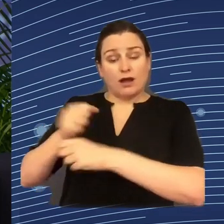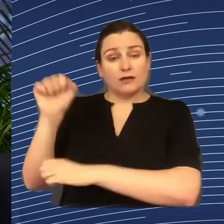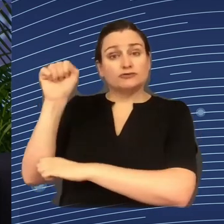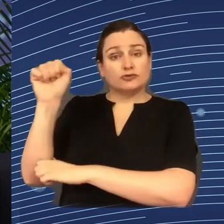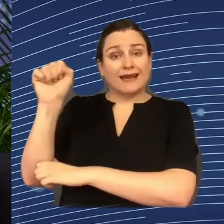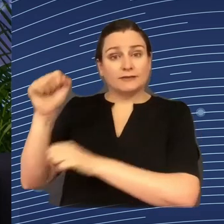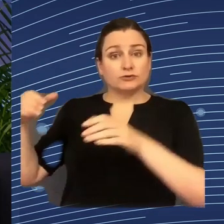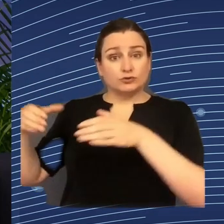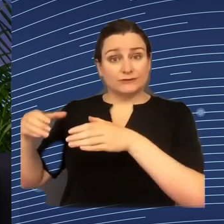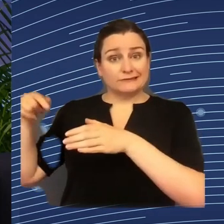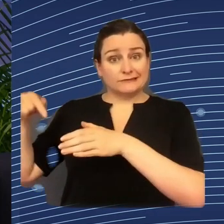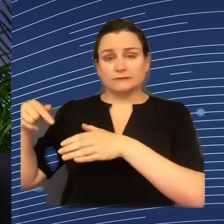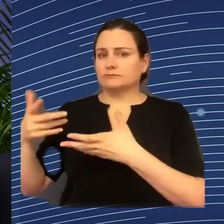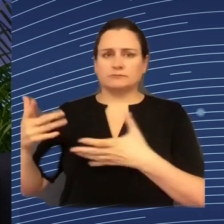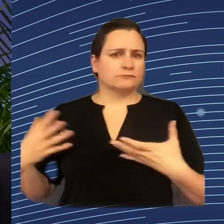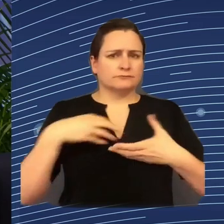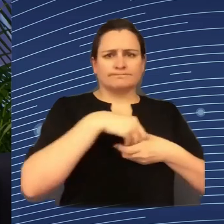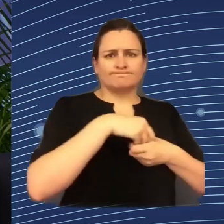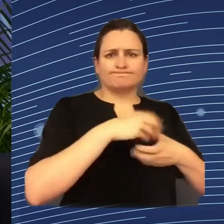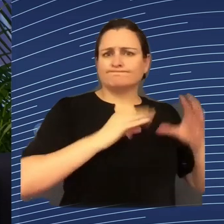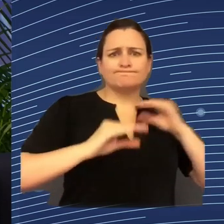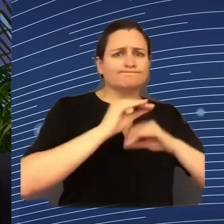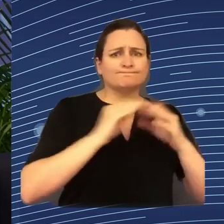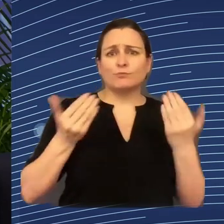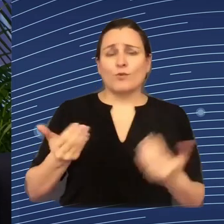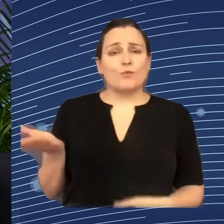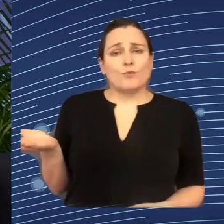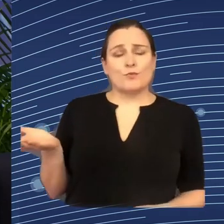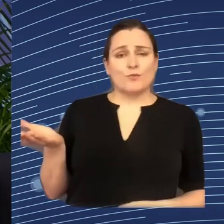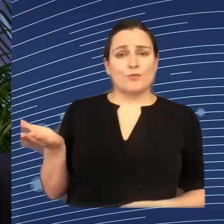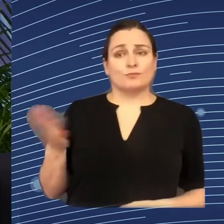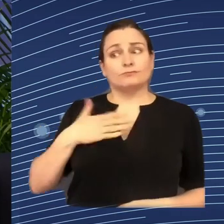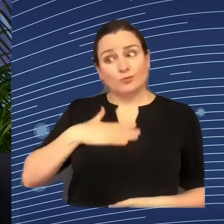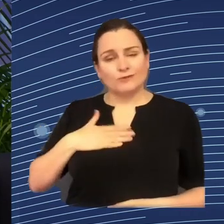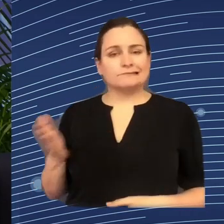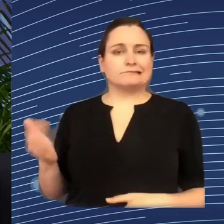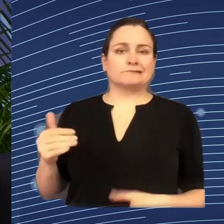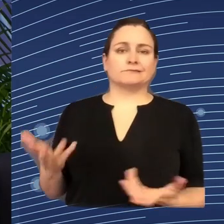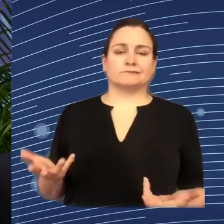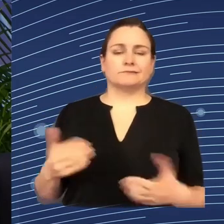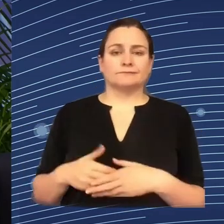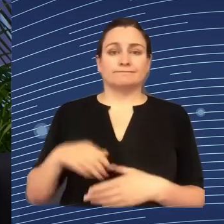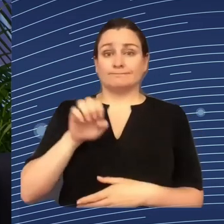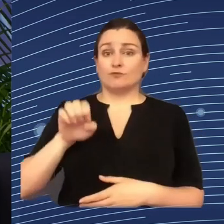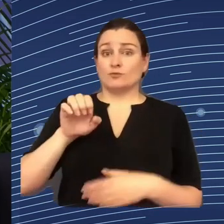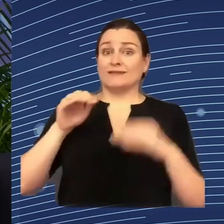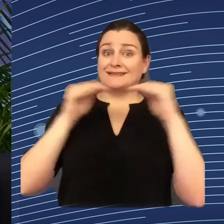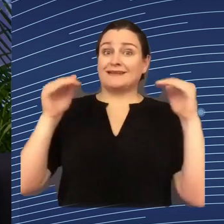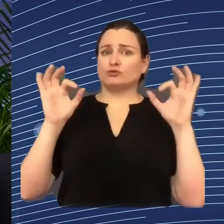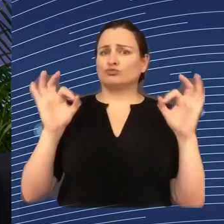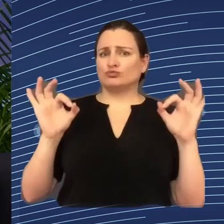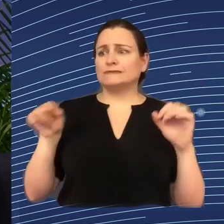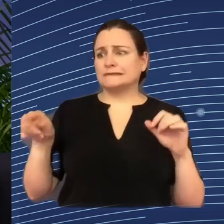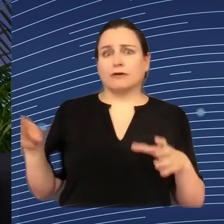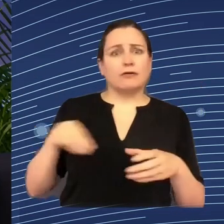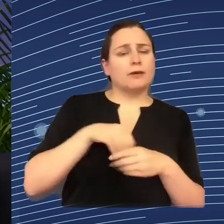have a say. And I think this is the same at the European level, it's a bit better at the European level, but at the international level you can forget it.